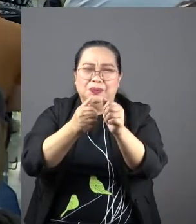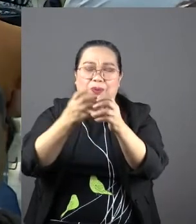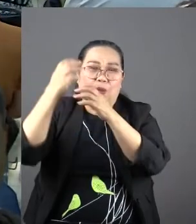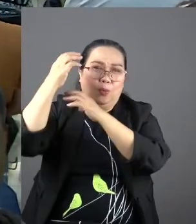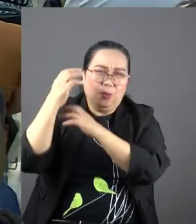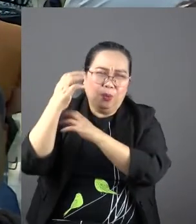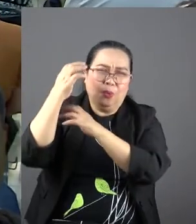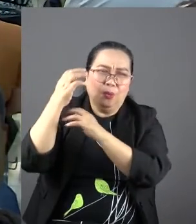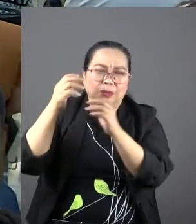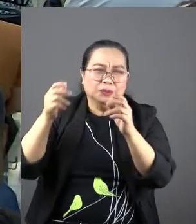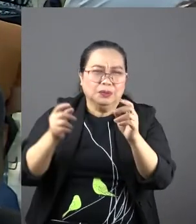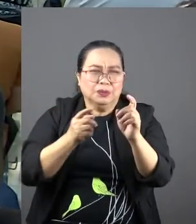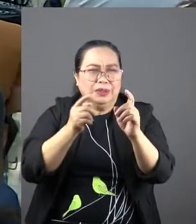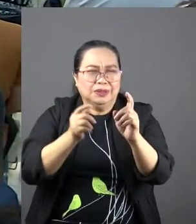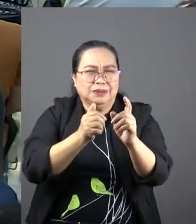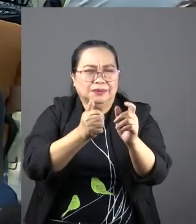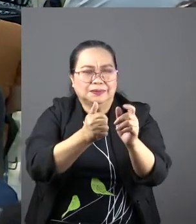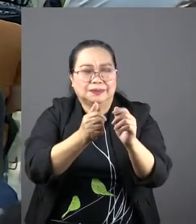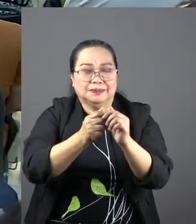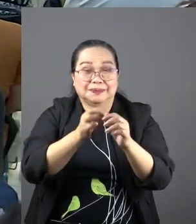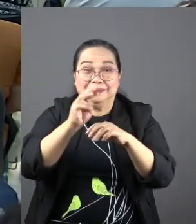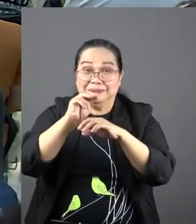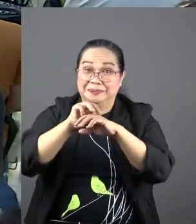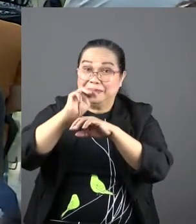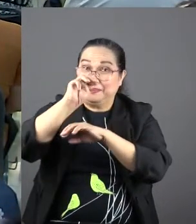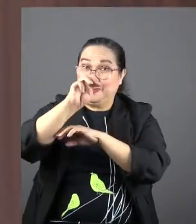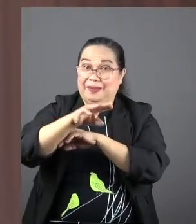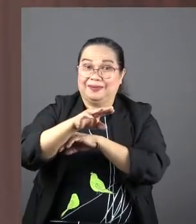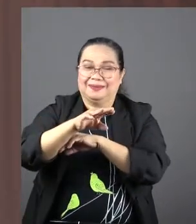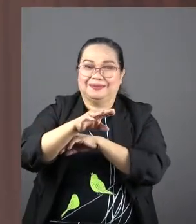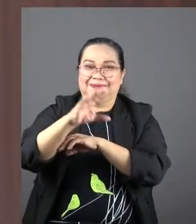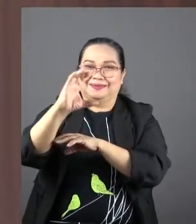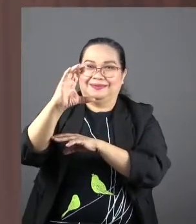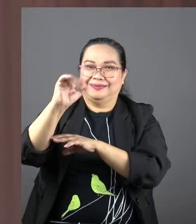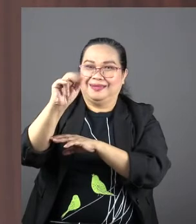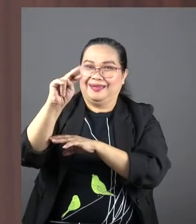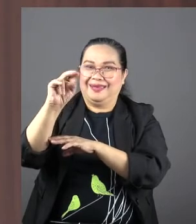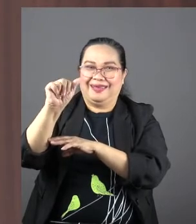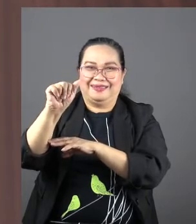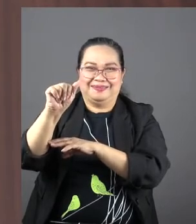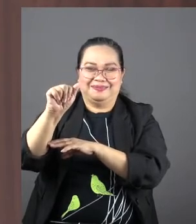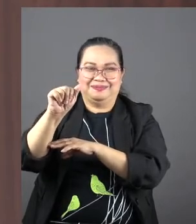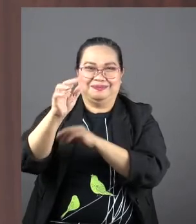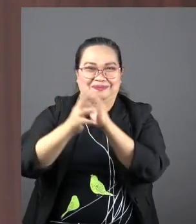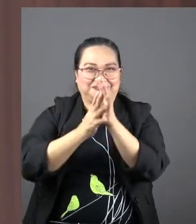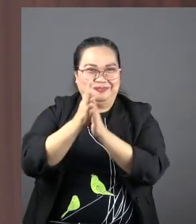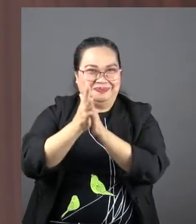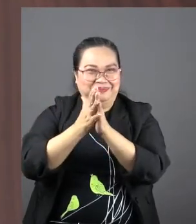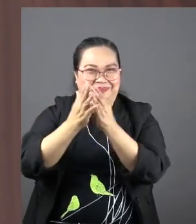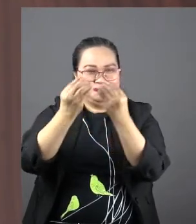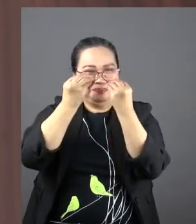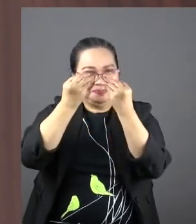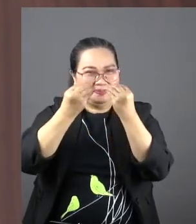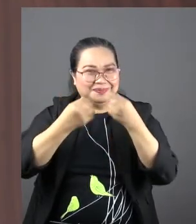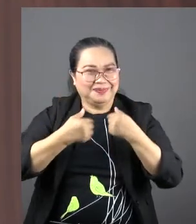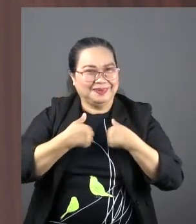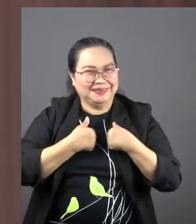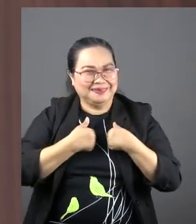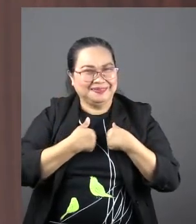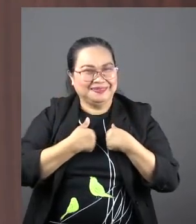Remember how he started miracle? Cana. But there he mentored you and taught you